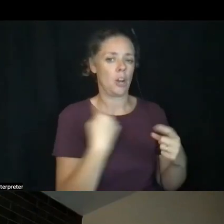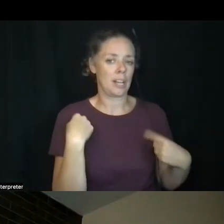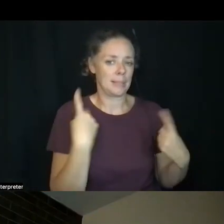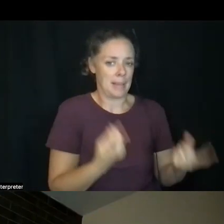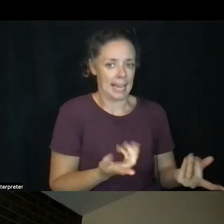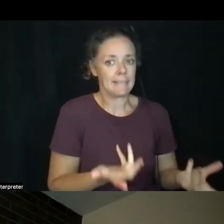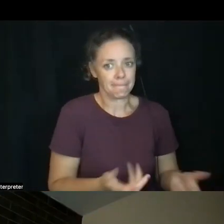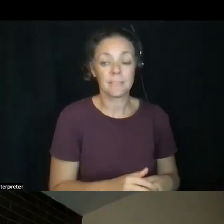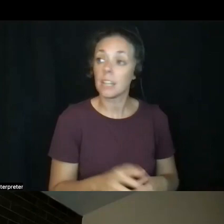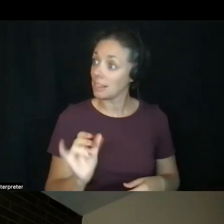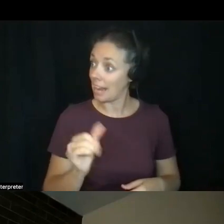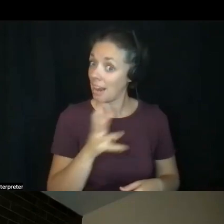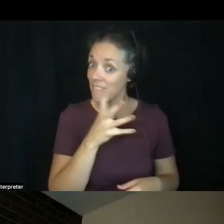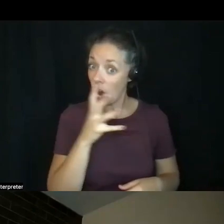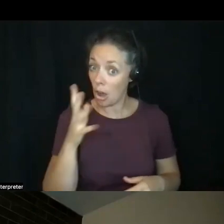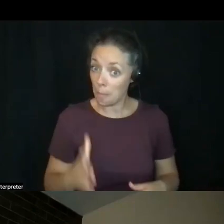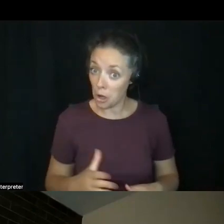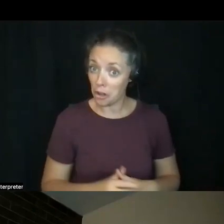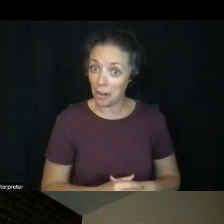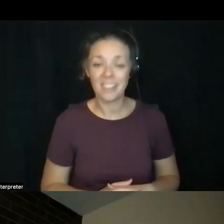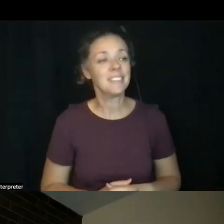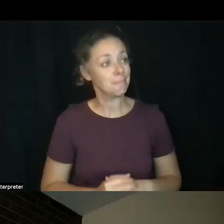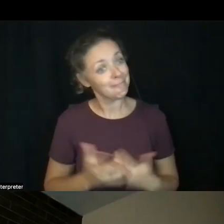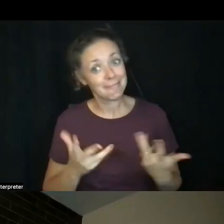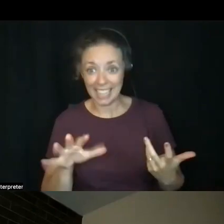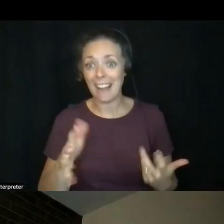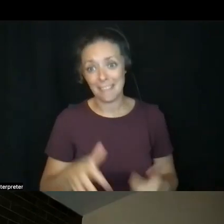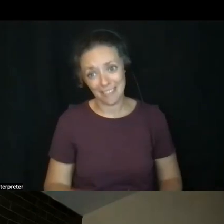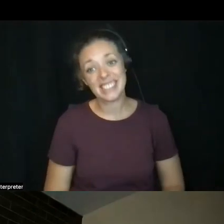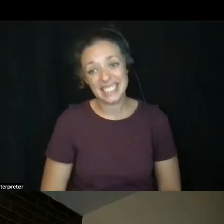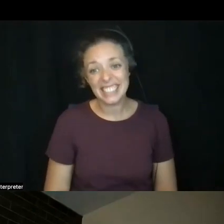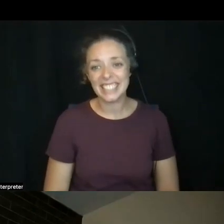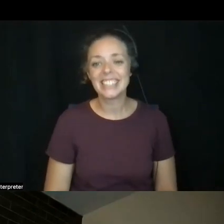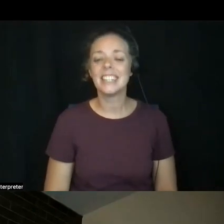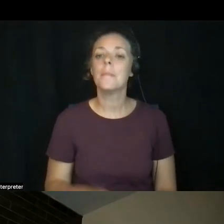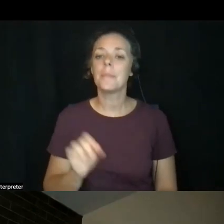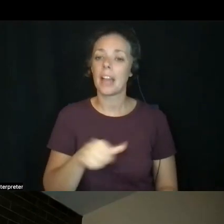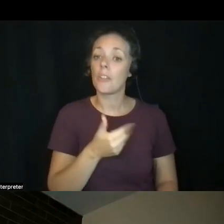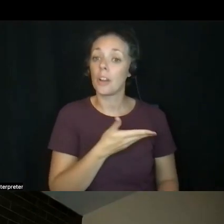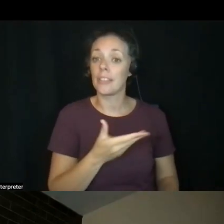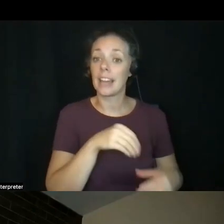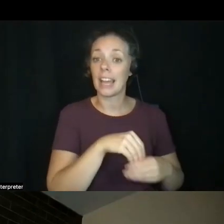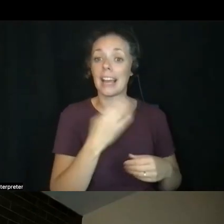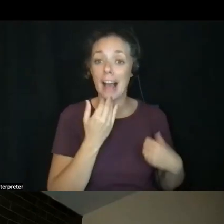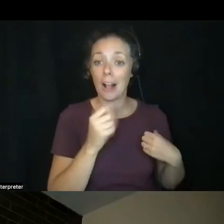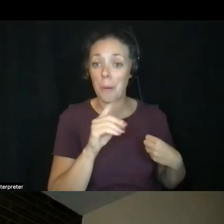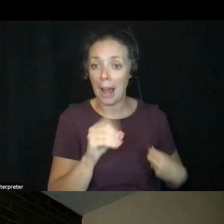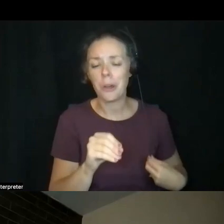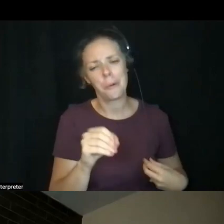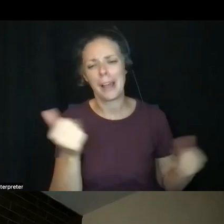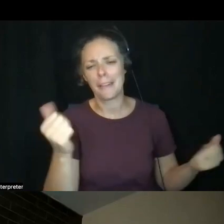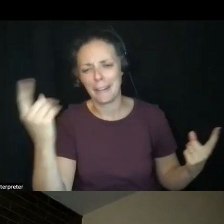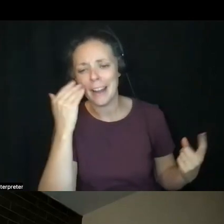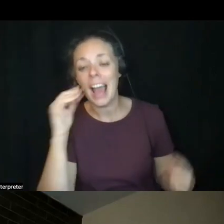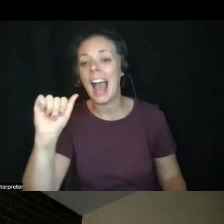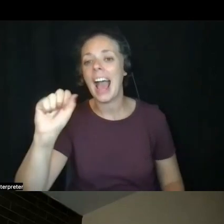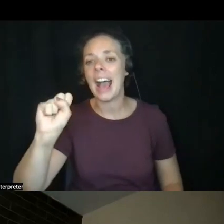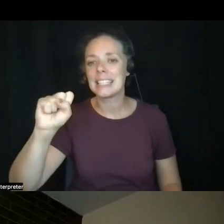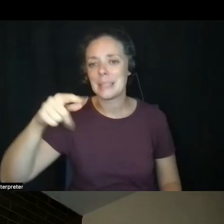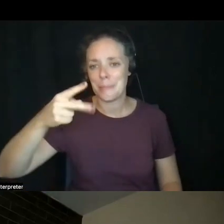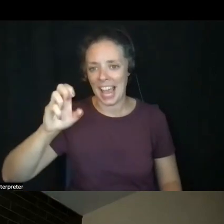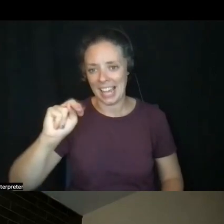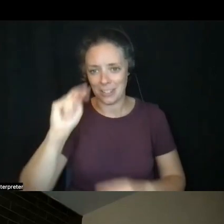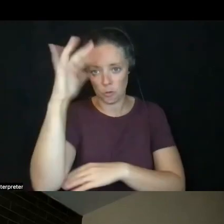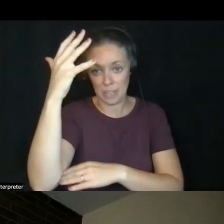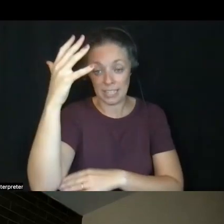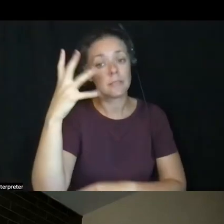Like a farmer. Yeah, kind of. The other thing that's in Colorado, which everyone knows is aspen trees, and those are lovely. They